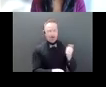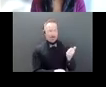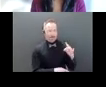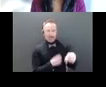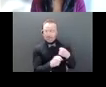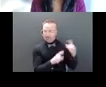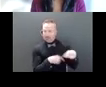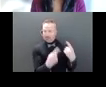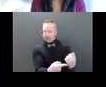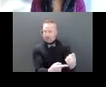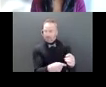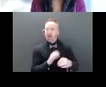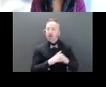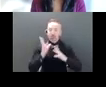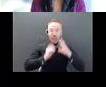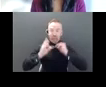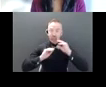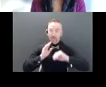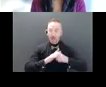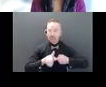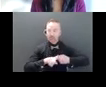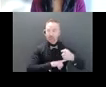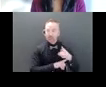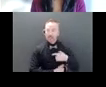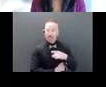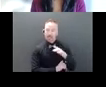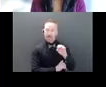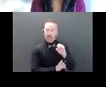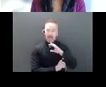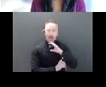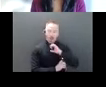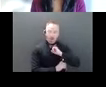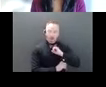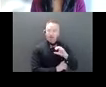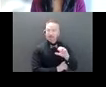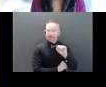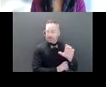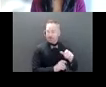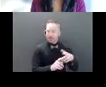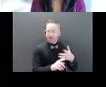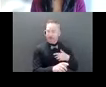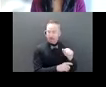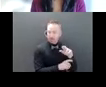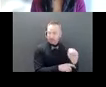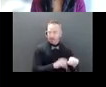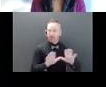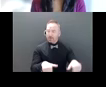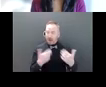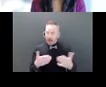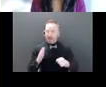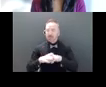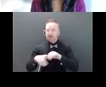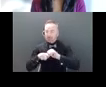experience in working in the field of elder abuse includes delivering training to frontline service providers, providing public